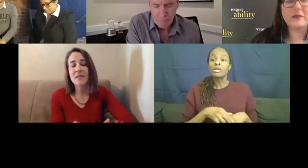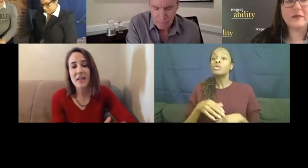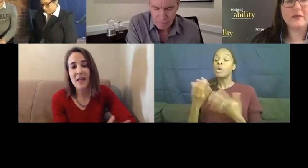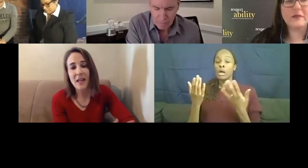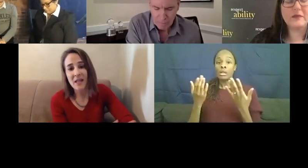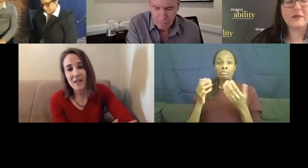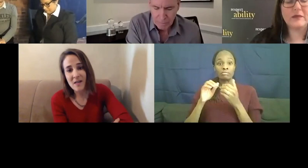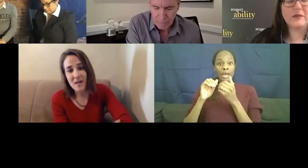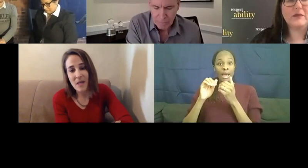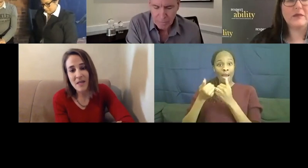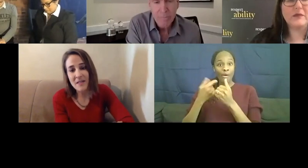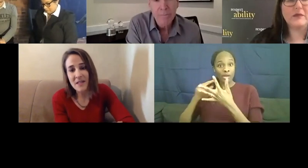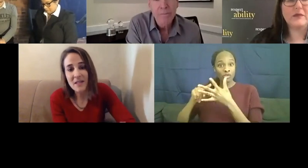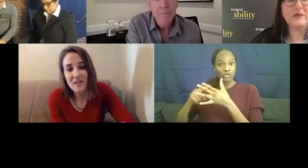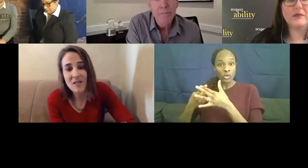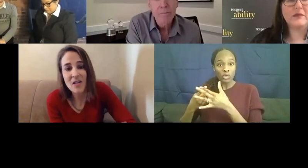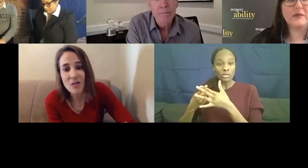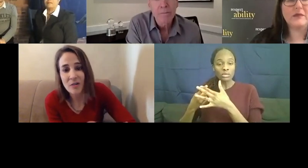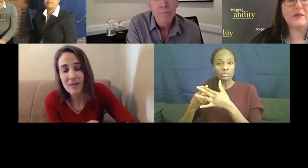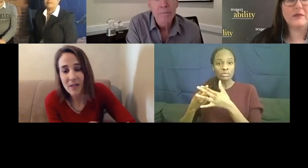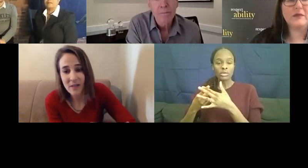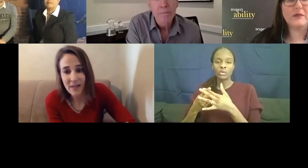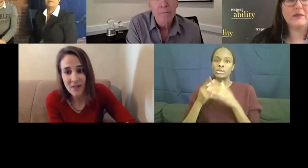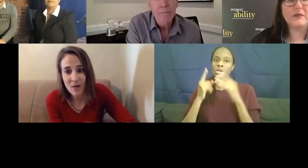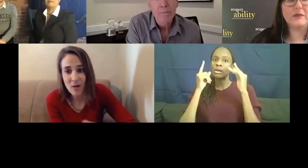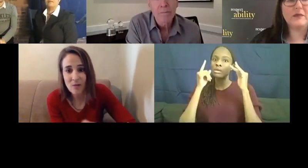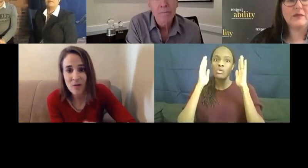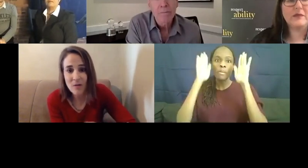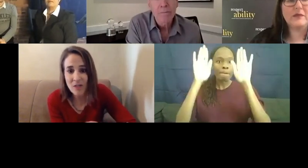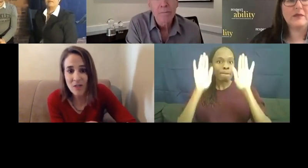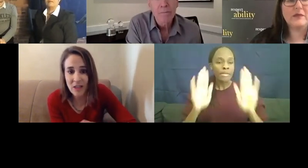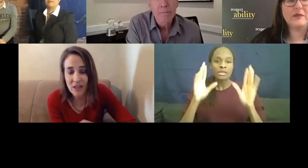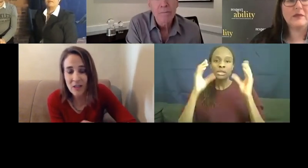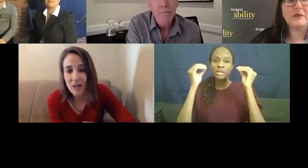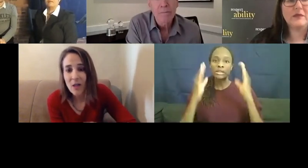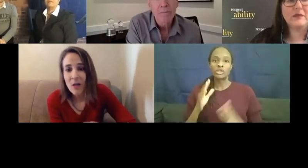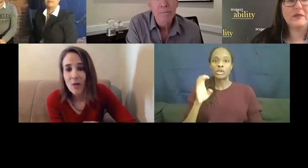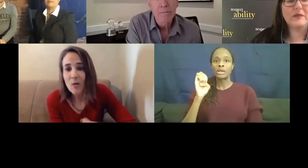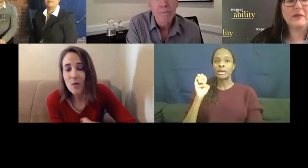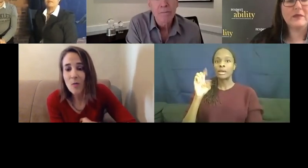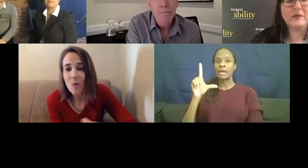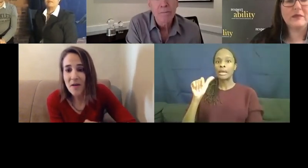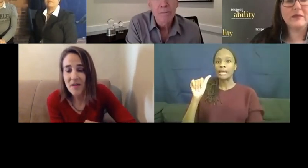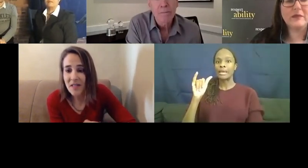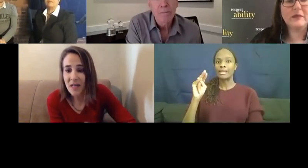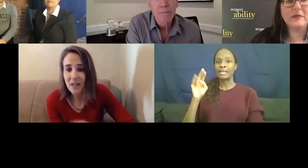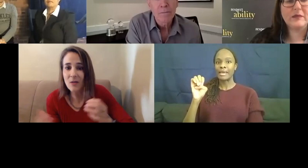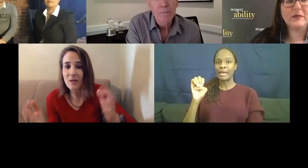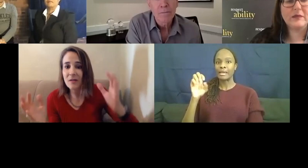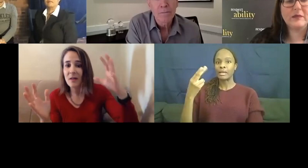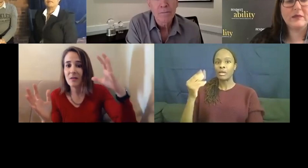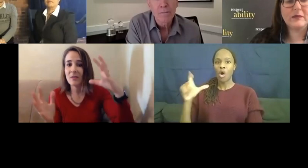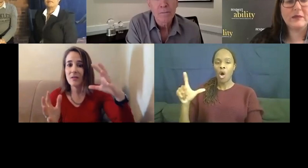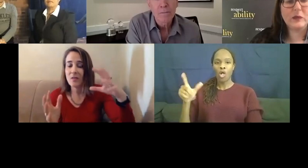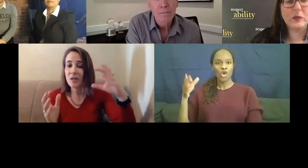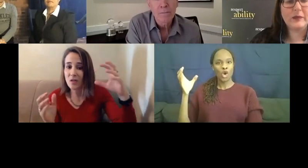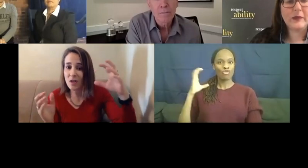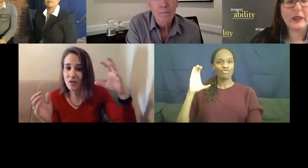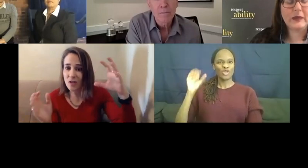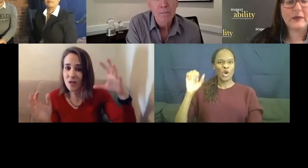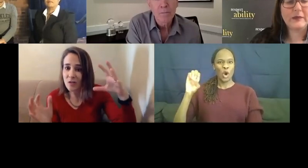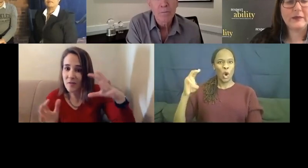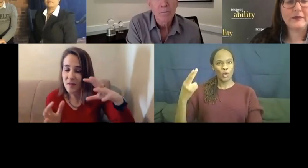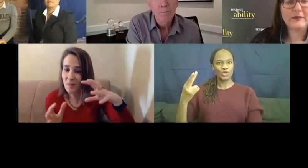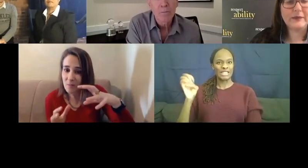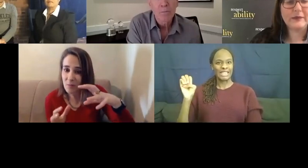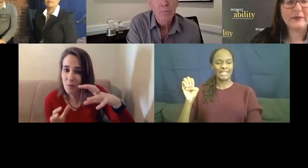was an amazing teacher, Elaine Hall, Coach E, who was taking on, she had